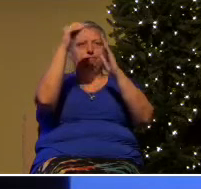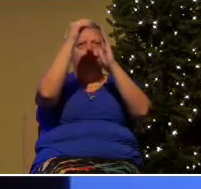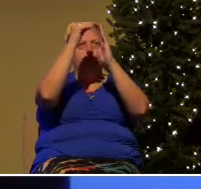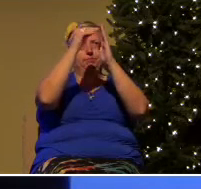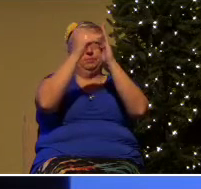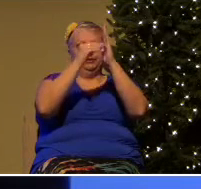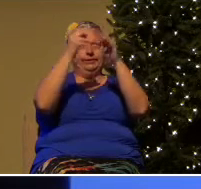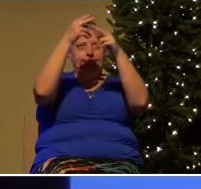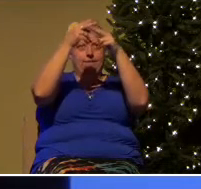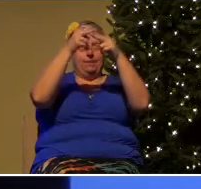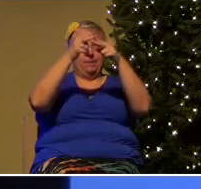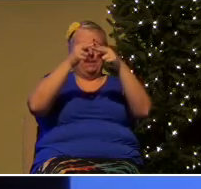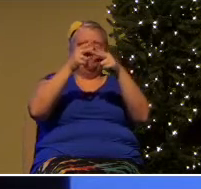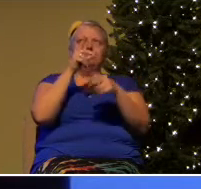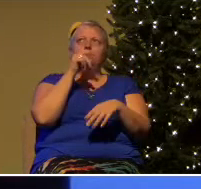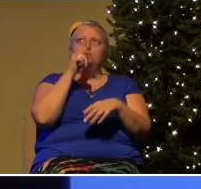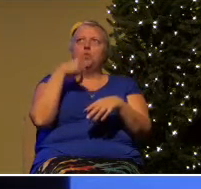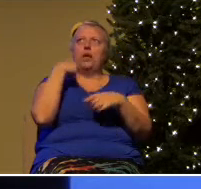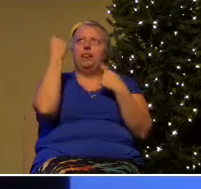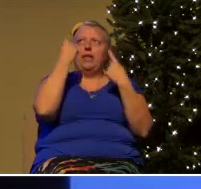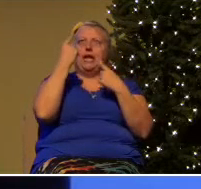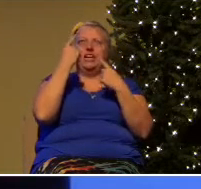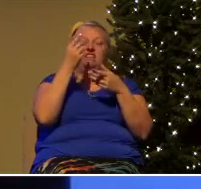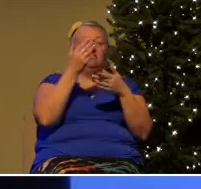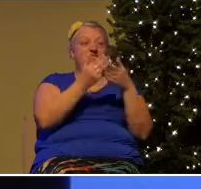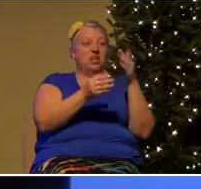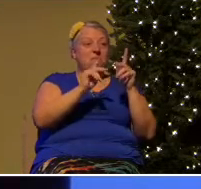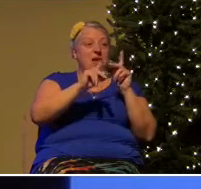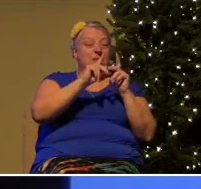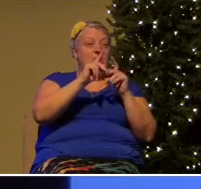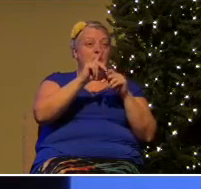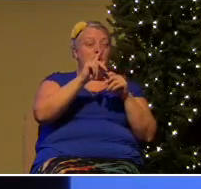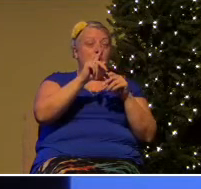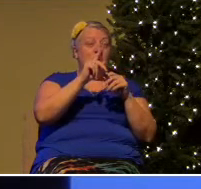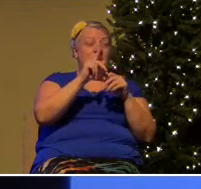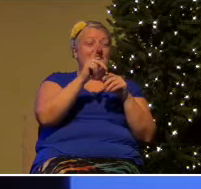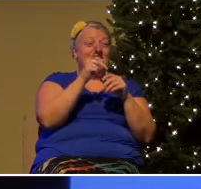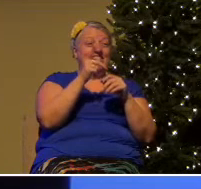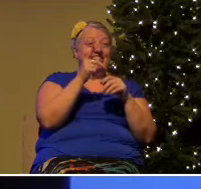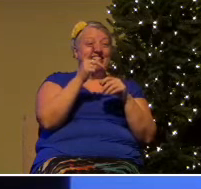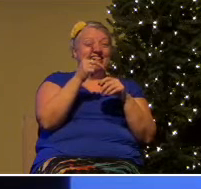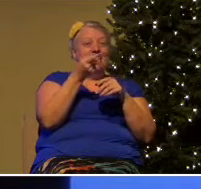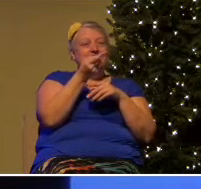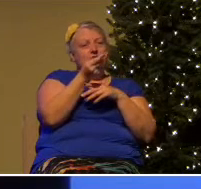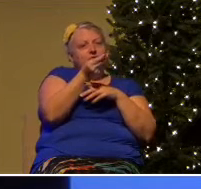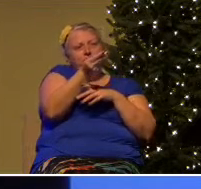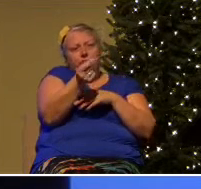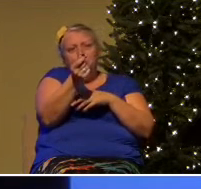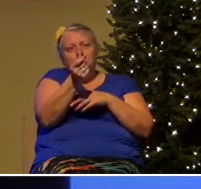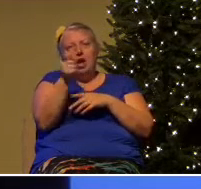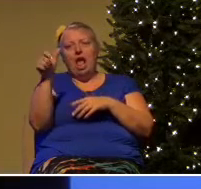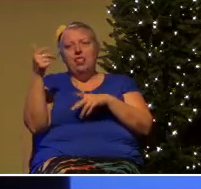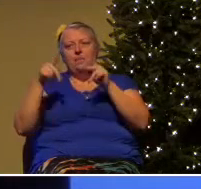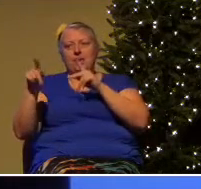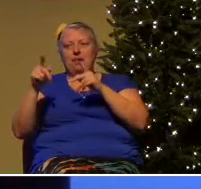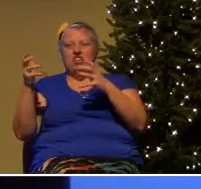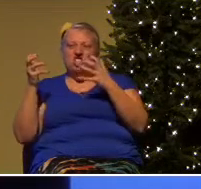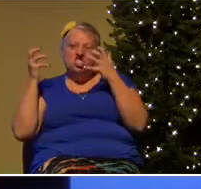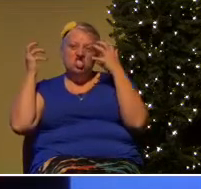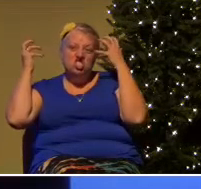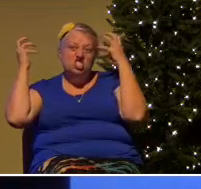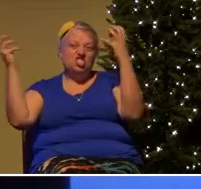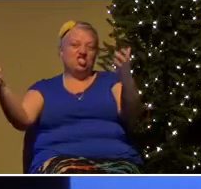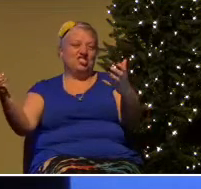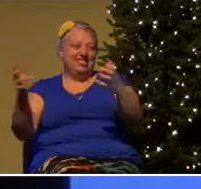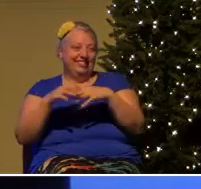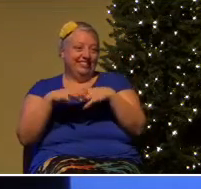How many family members can I think of? For some, it's a handful. For others, it's an army. Depends on a lot of factors. Same thing